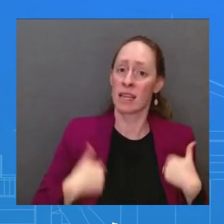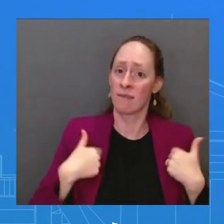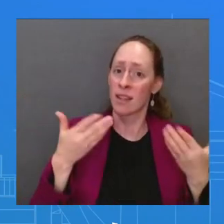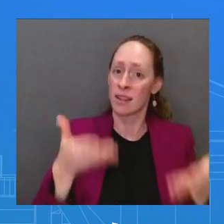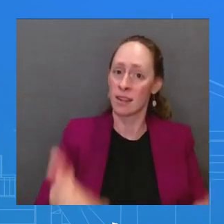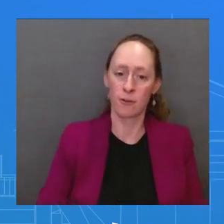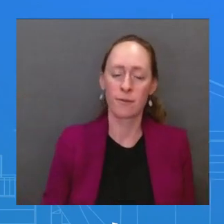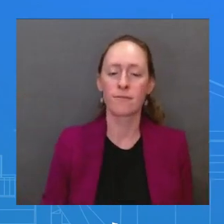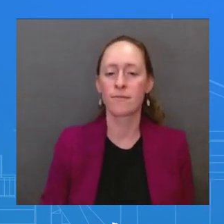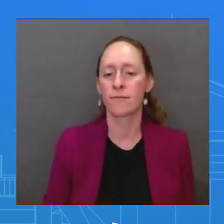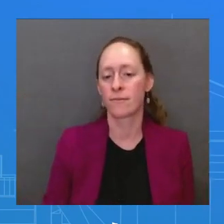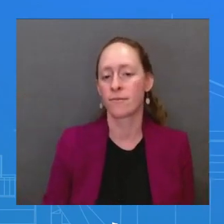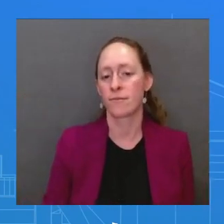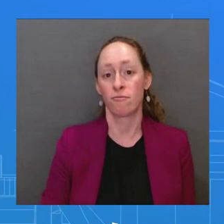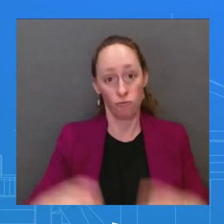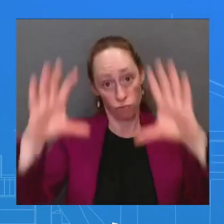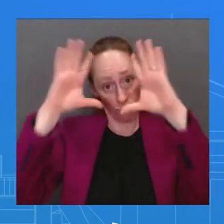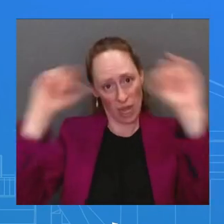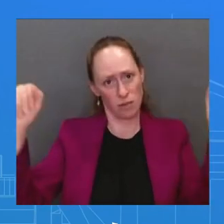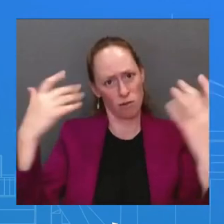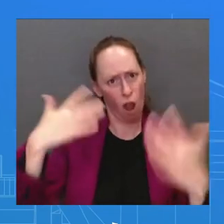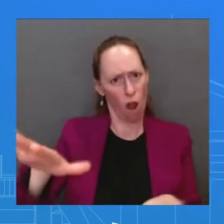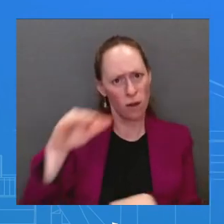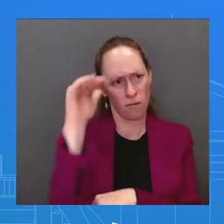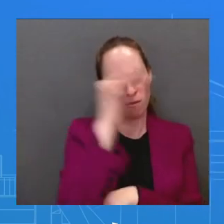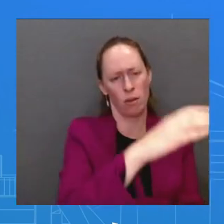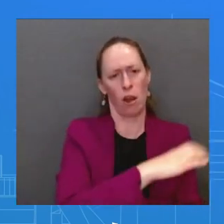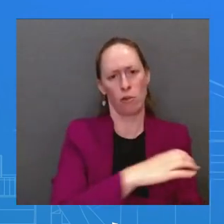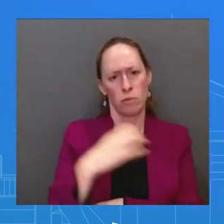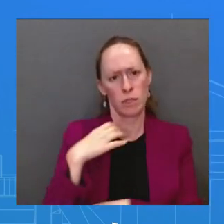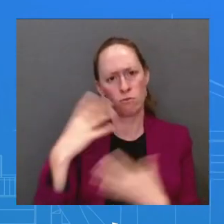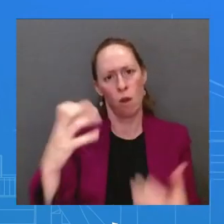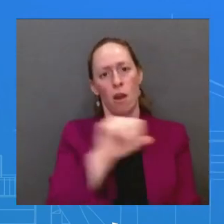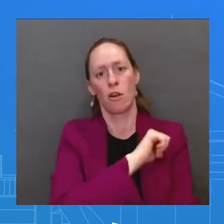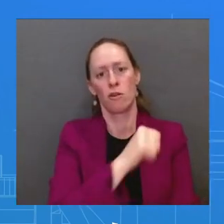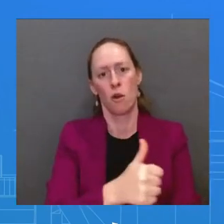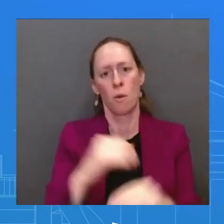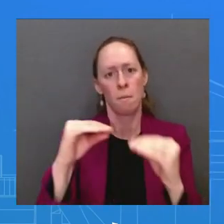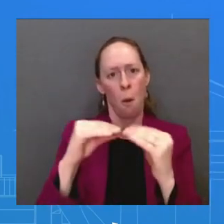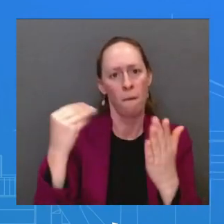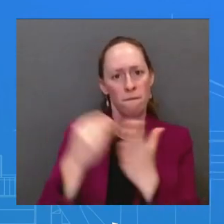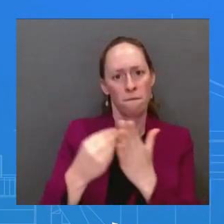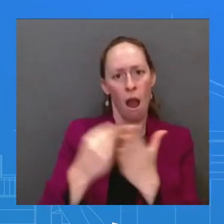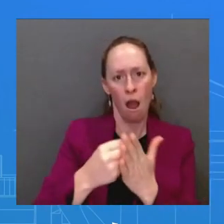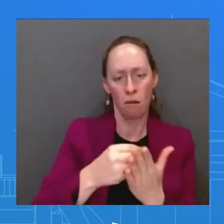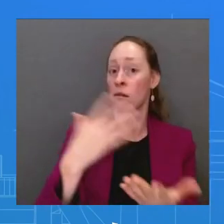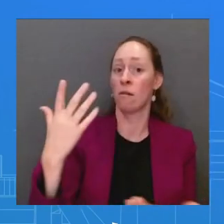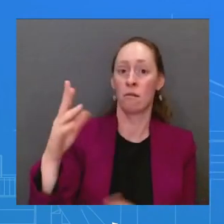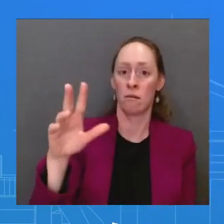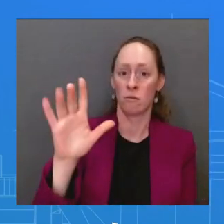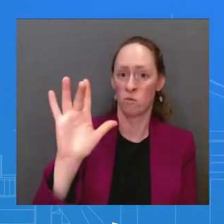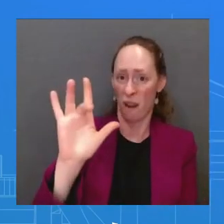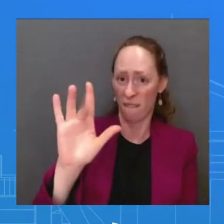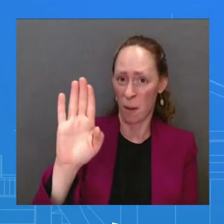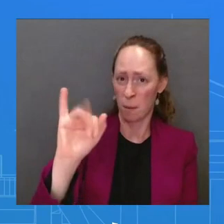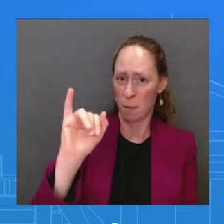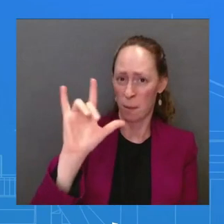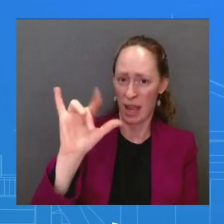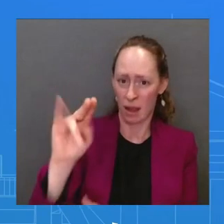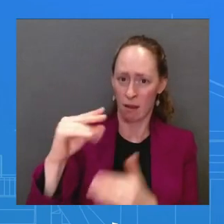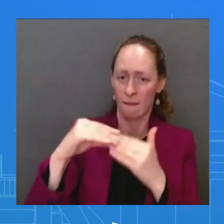World Bank financing by more than $25 billion. And we're working to make sure that other partners follow our lead.